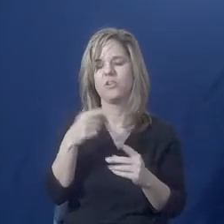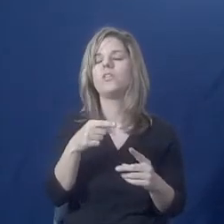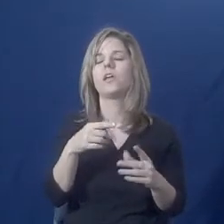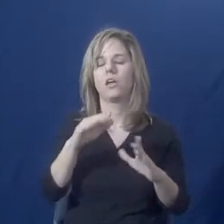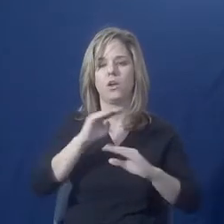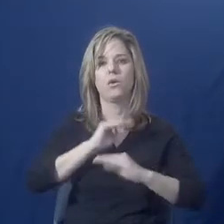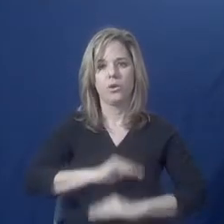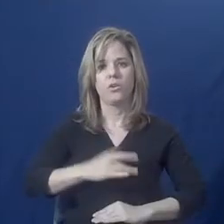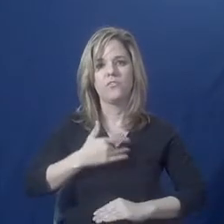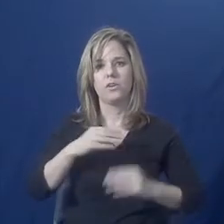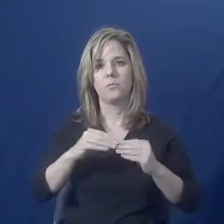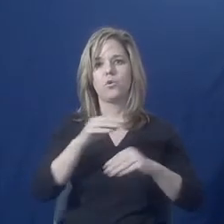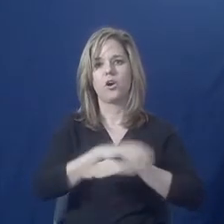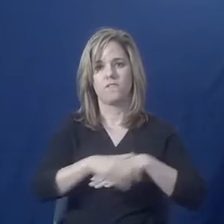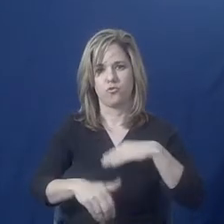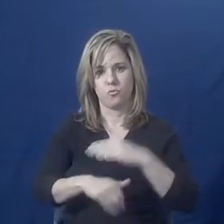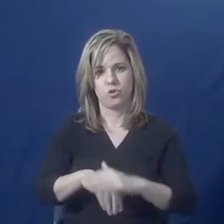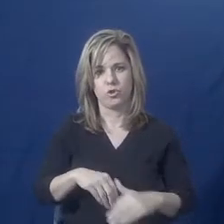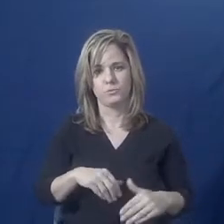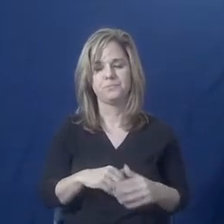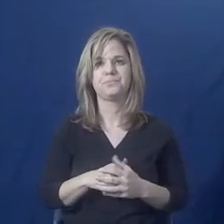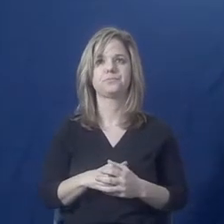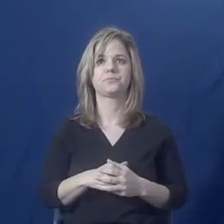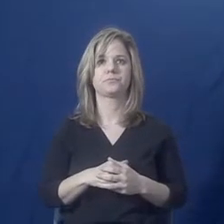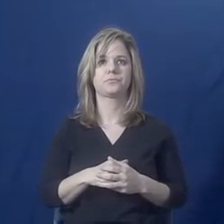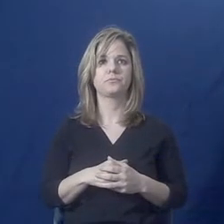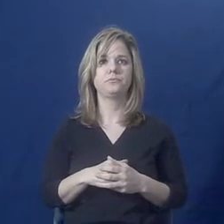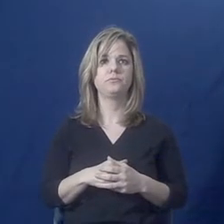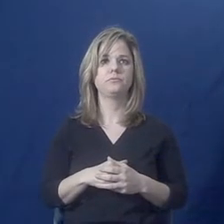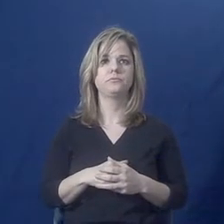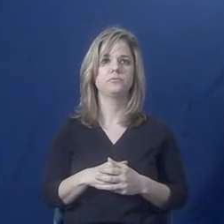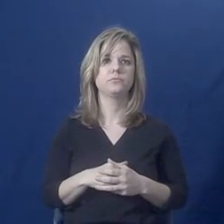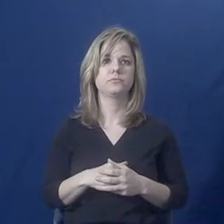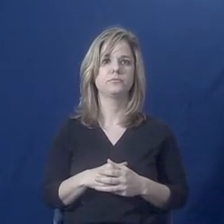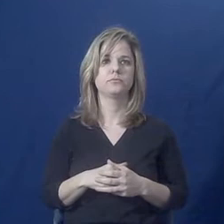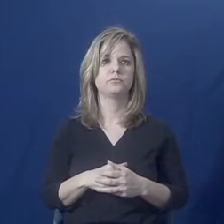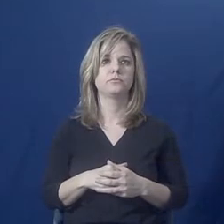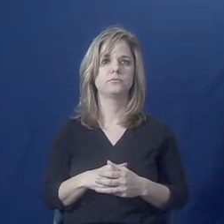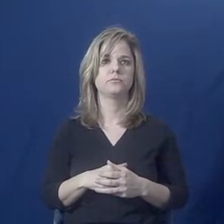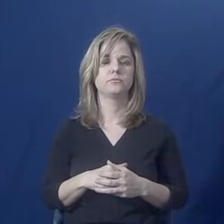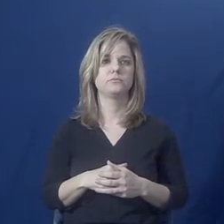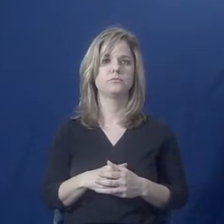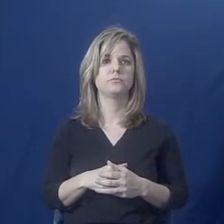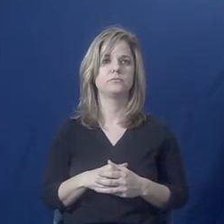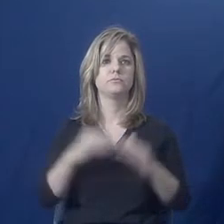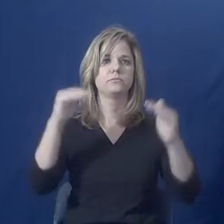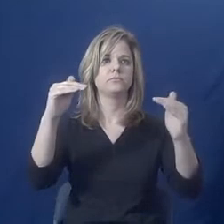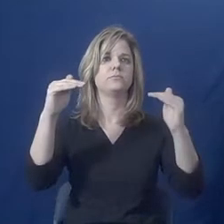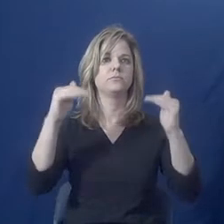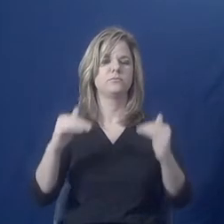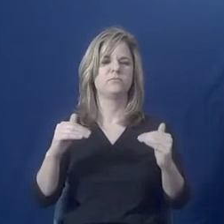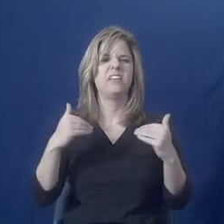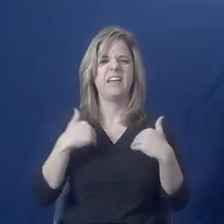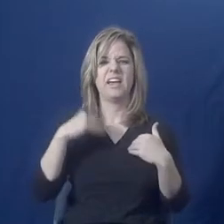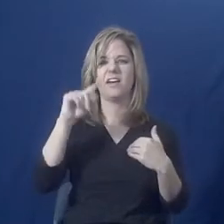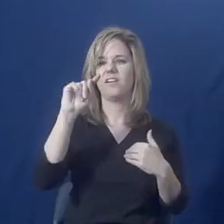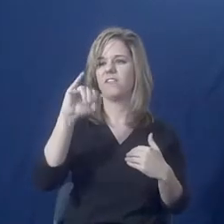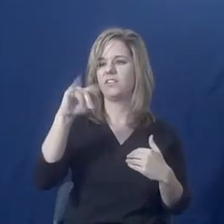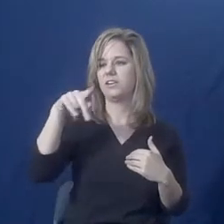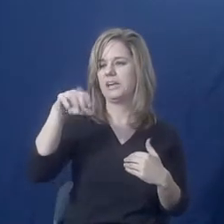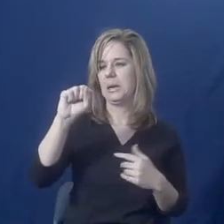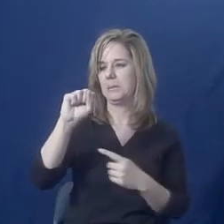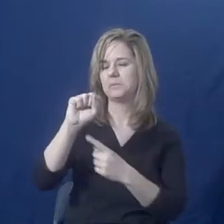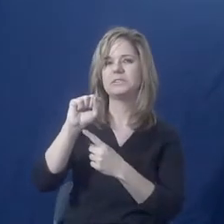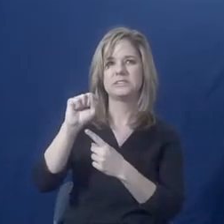There's a couple tips on slide 22 that just go over supporting a person with